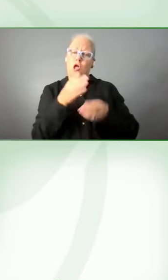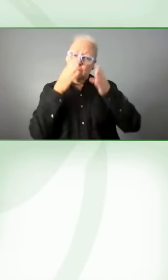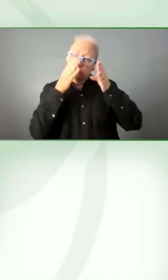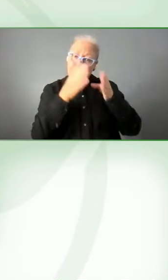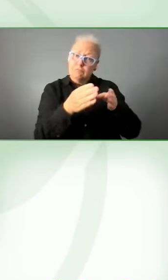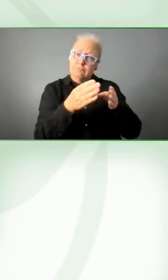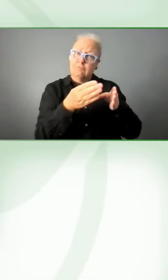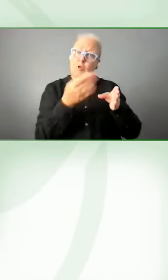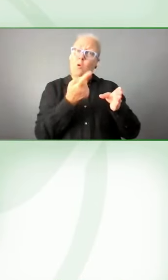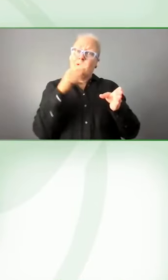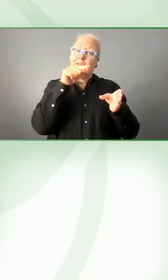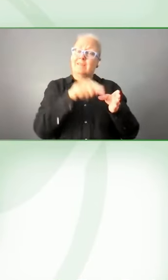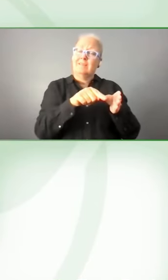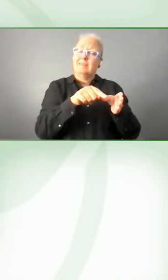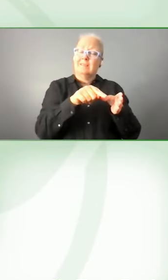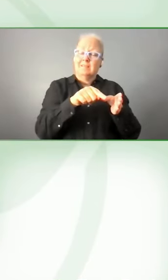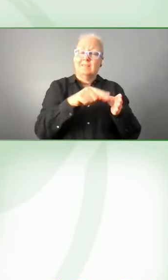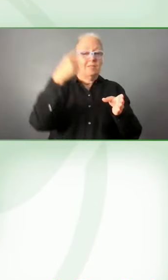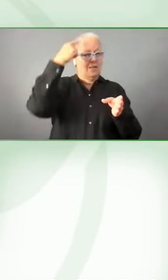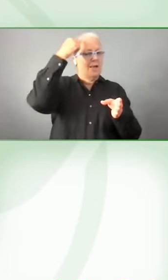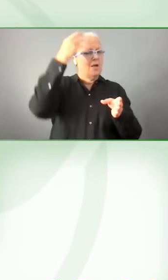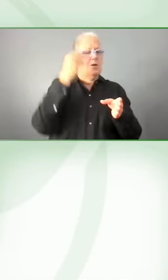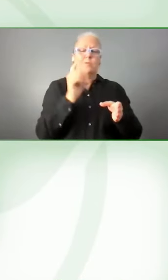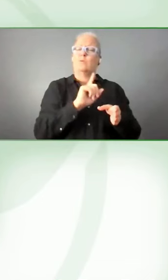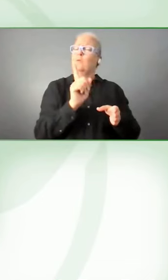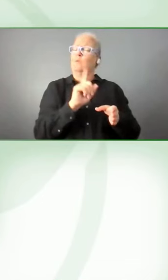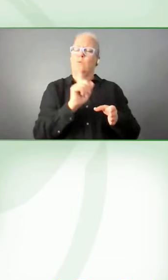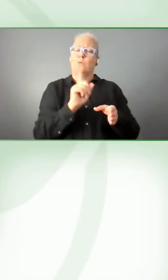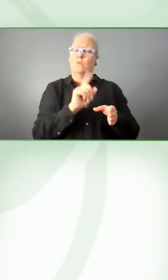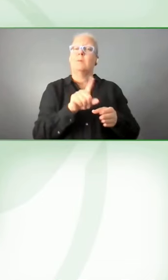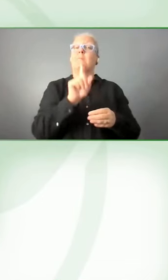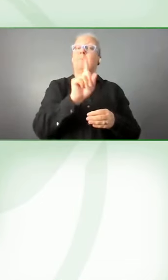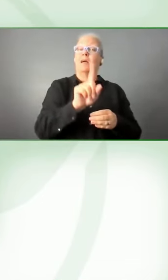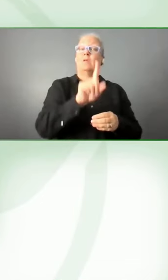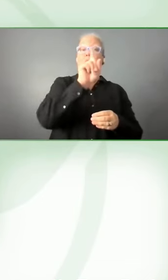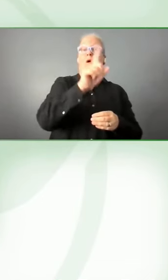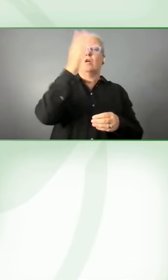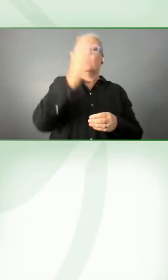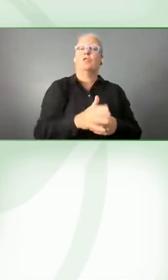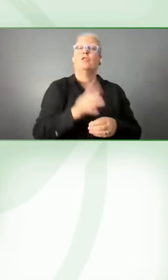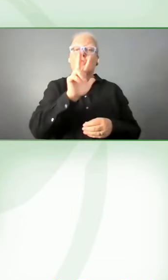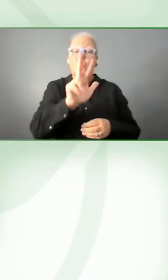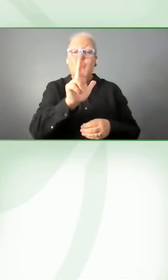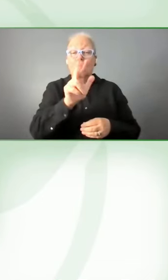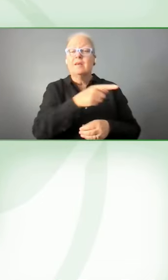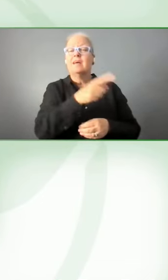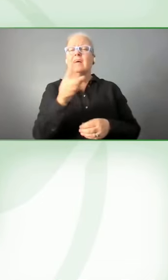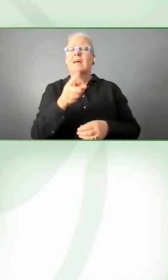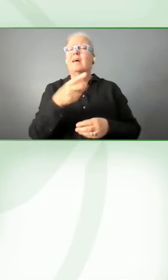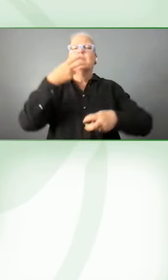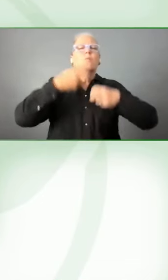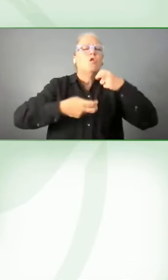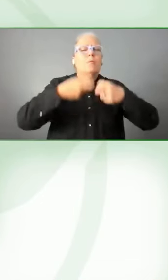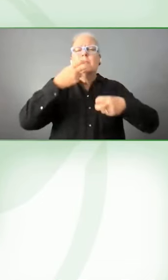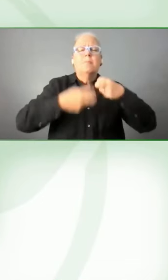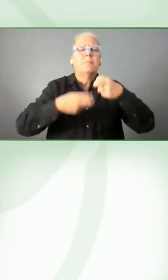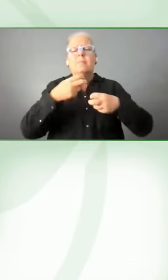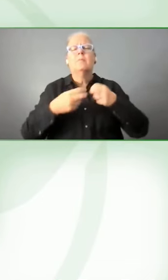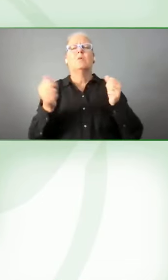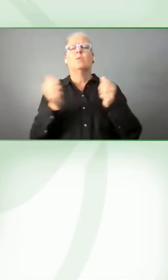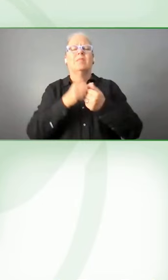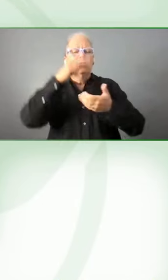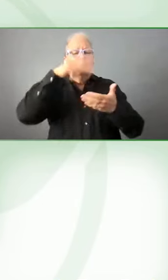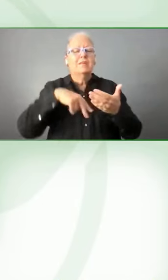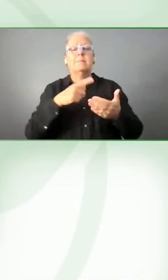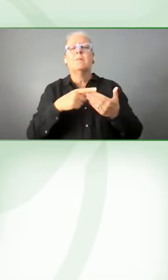for a third of the population that have, uh, these reading difficulties. Elderly, uh, migrants,